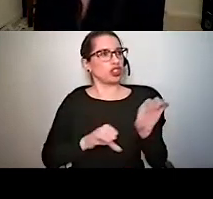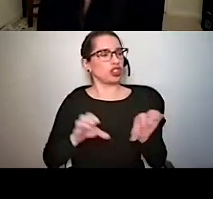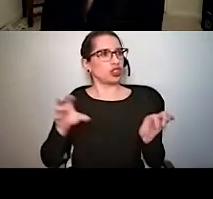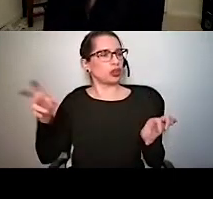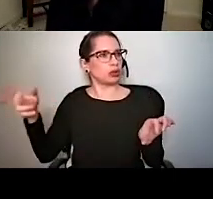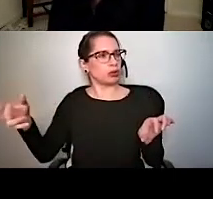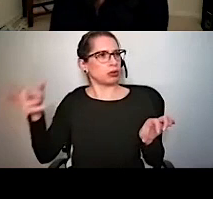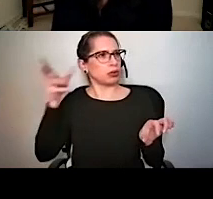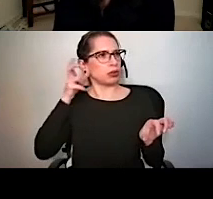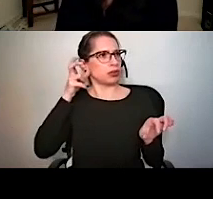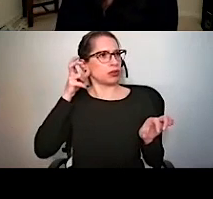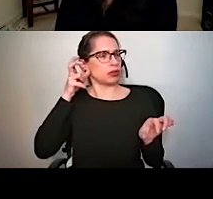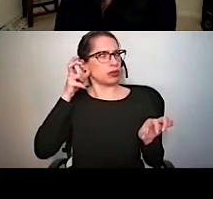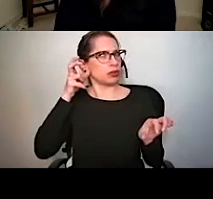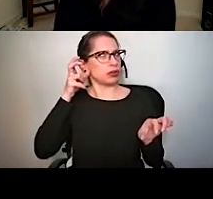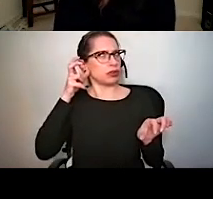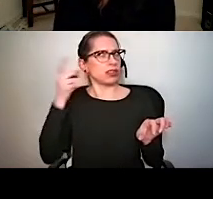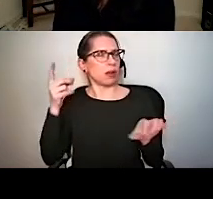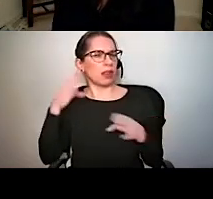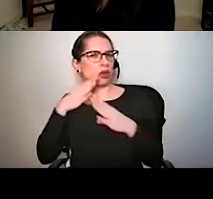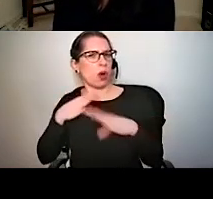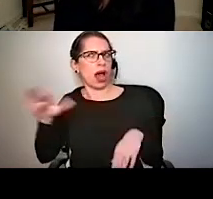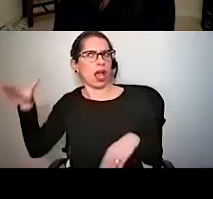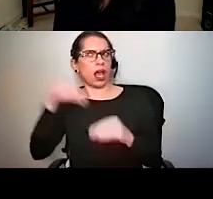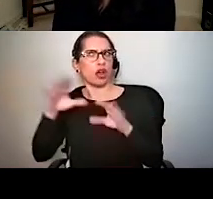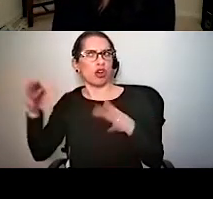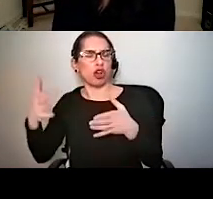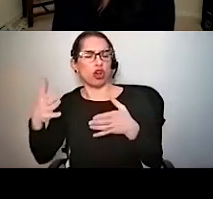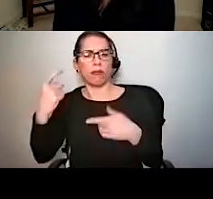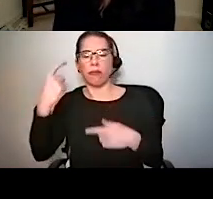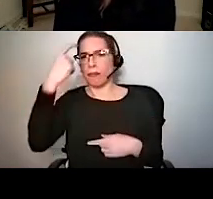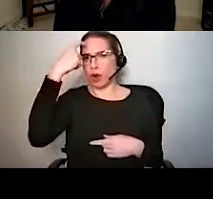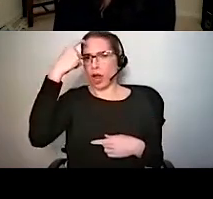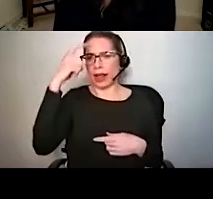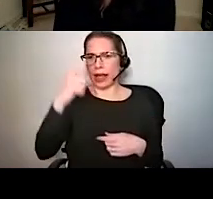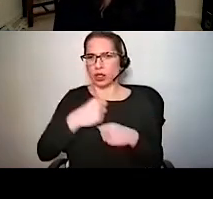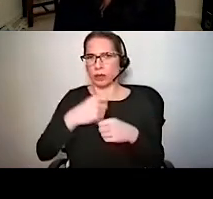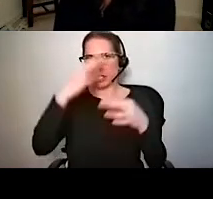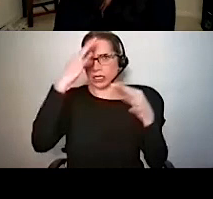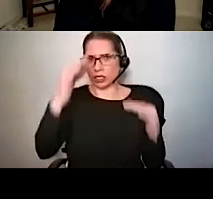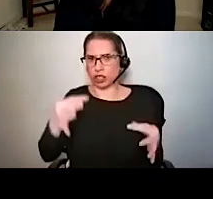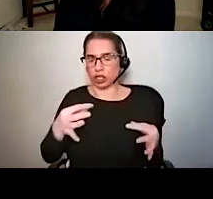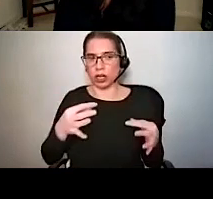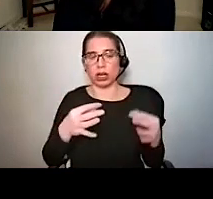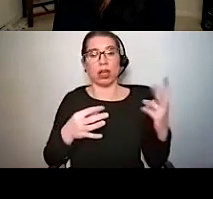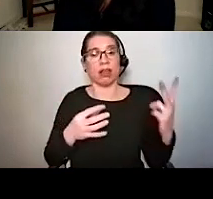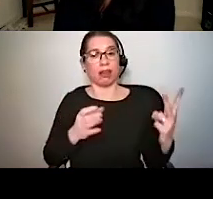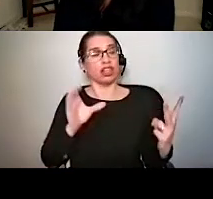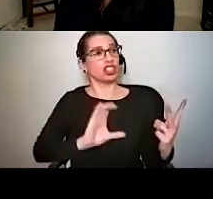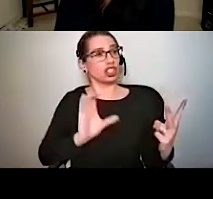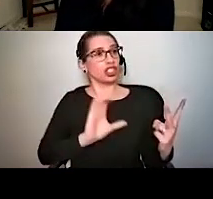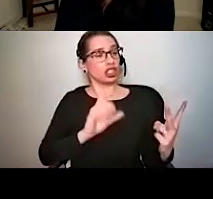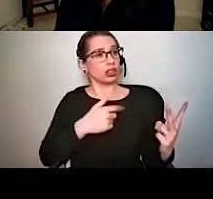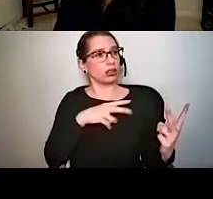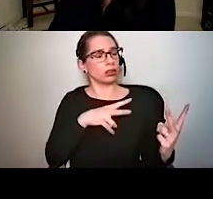has a really important decision to make. Does he continue the conversation with white sweater and grey jacket, or does he shift